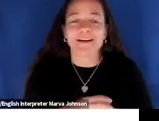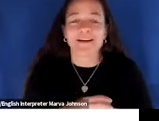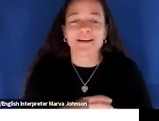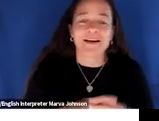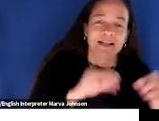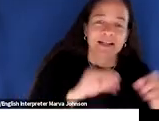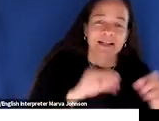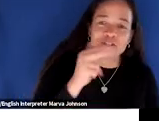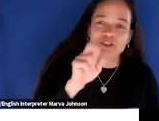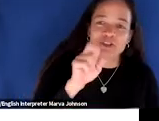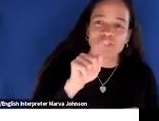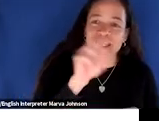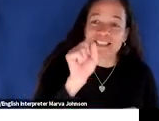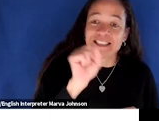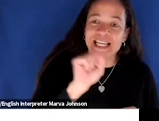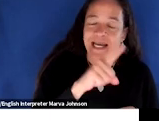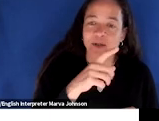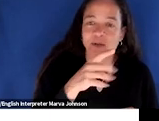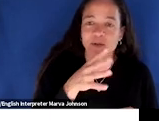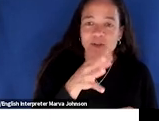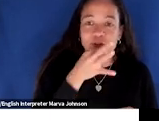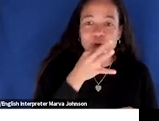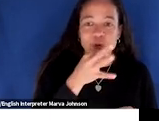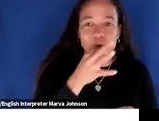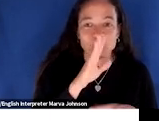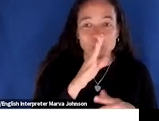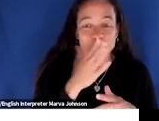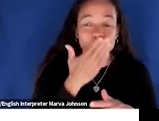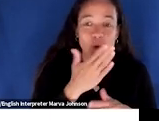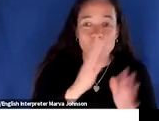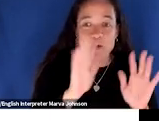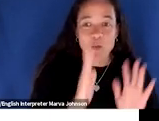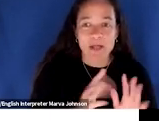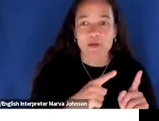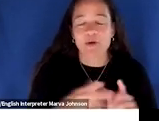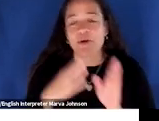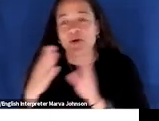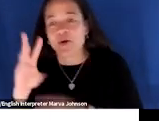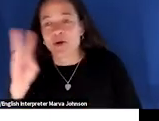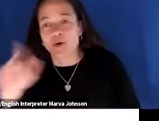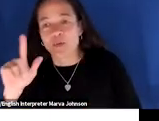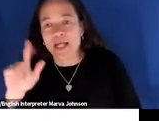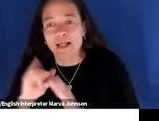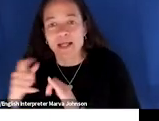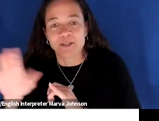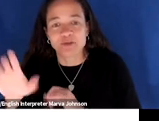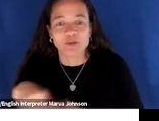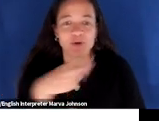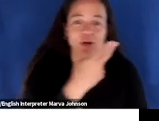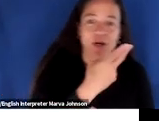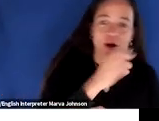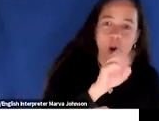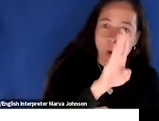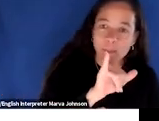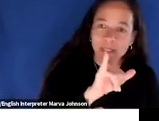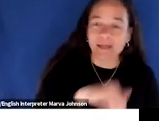y'all are about to fixing to get some of that good weather i'm thinking will how are you hobie deanna how are you francesca